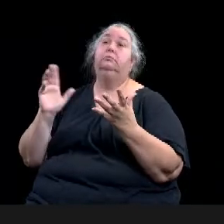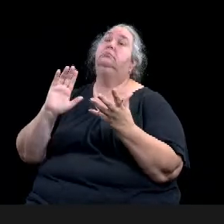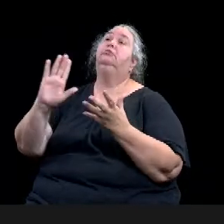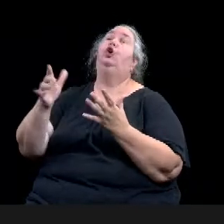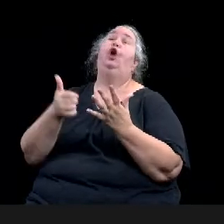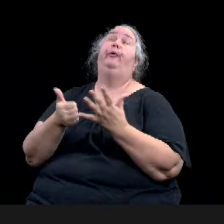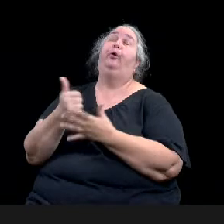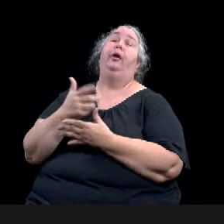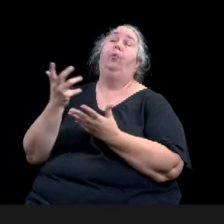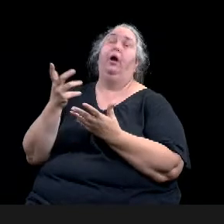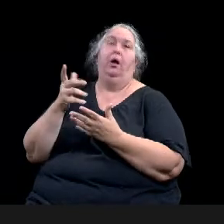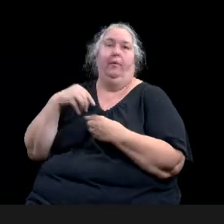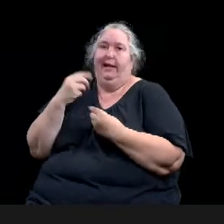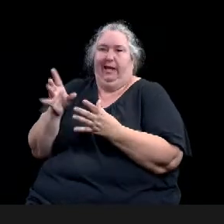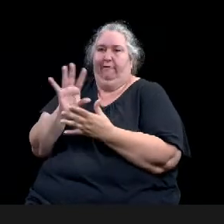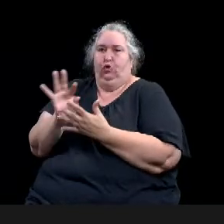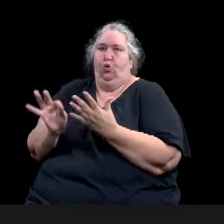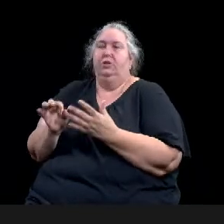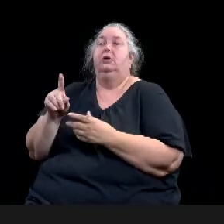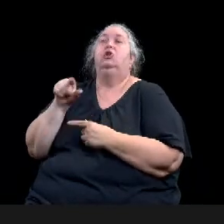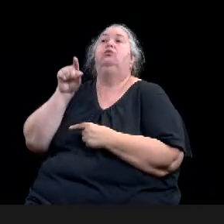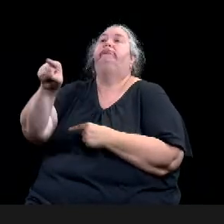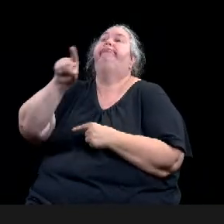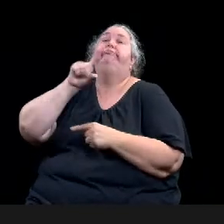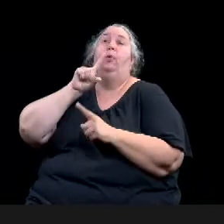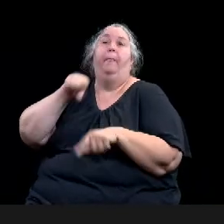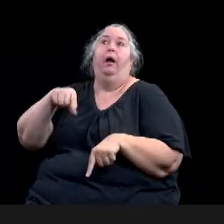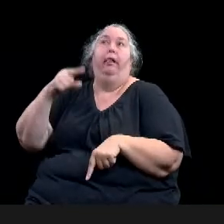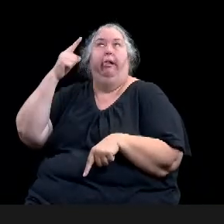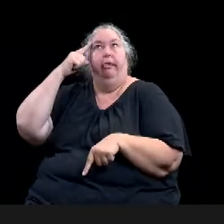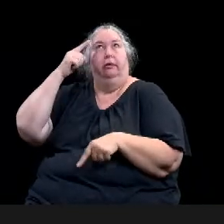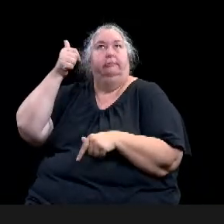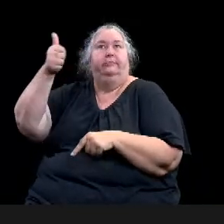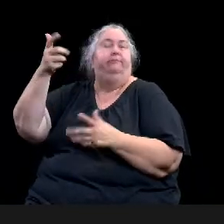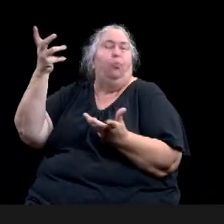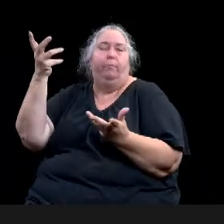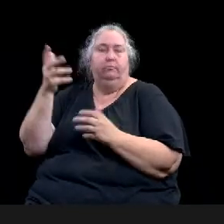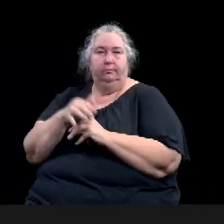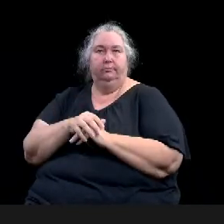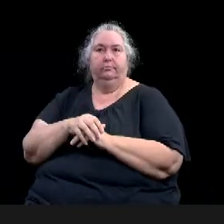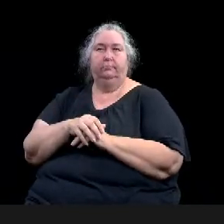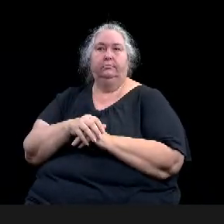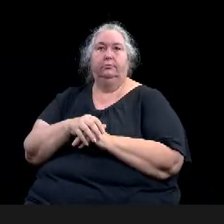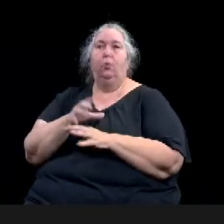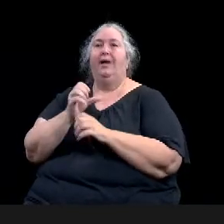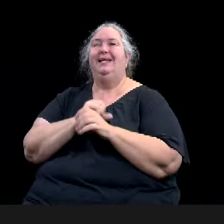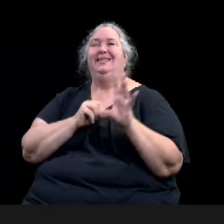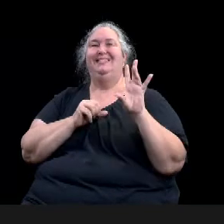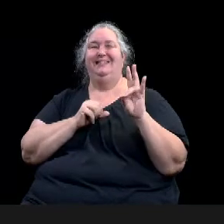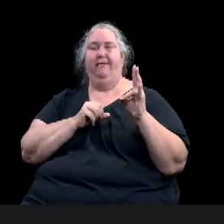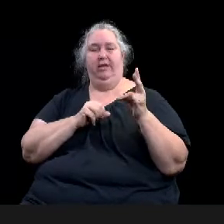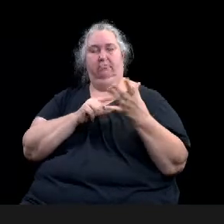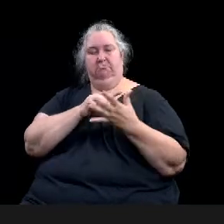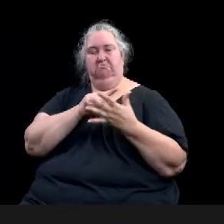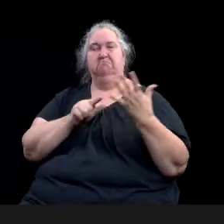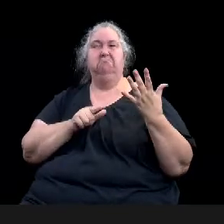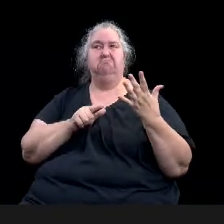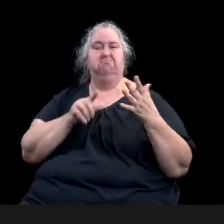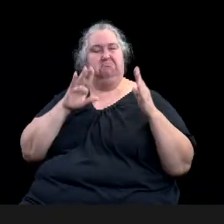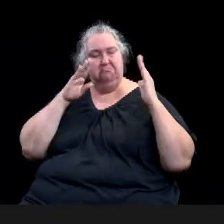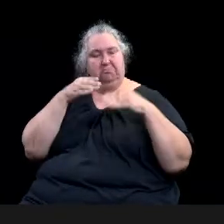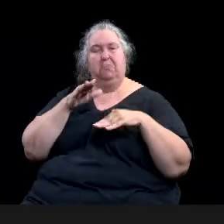responses that we got dealt with more lighting, new, uh, or updated signage, some traffic control,